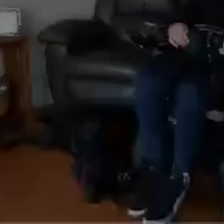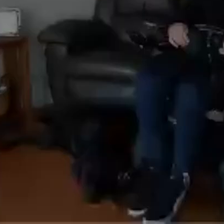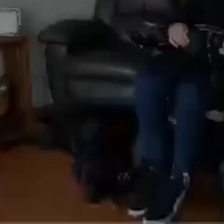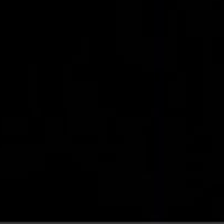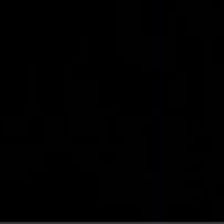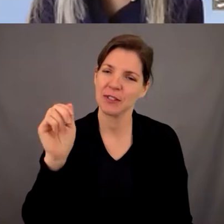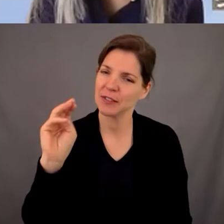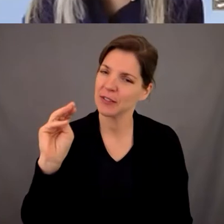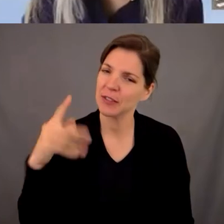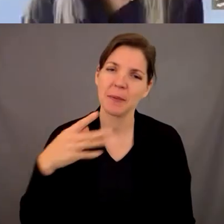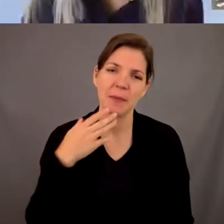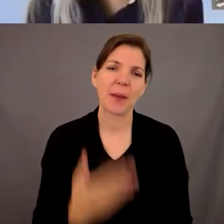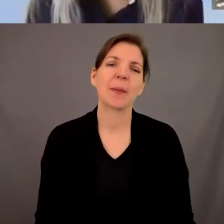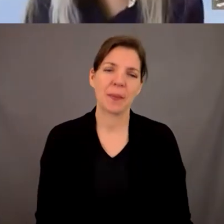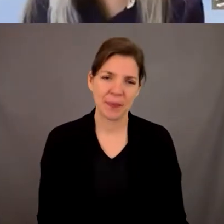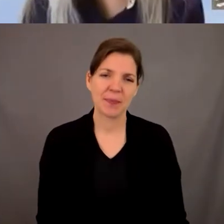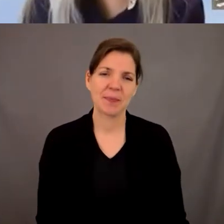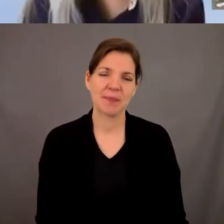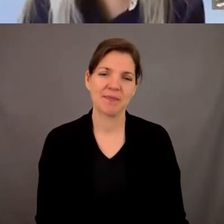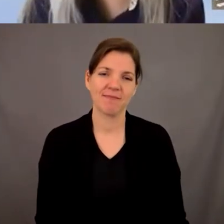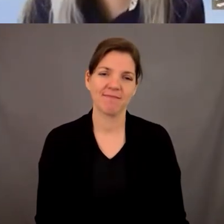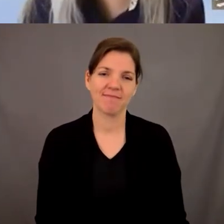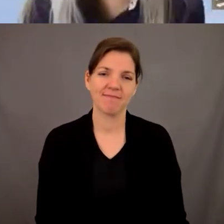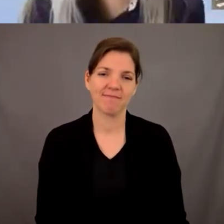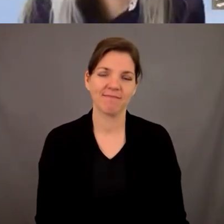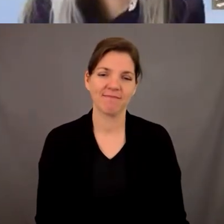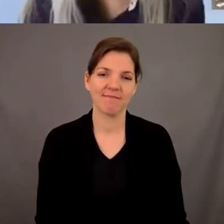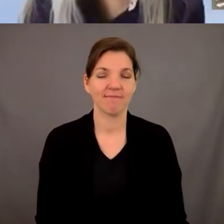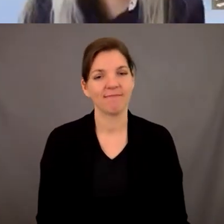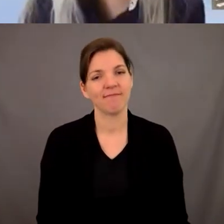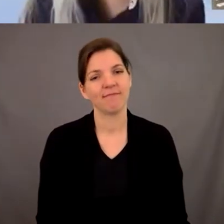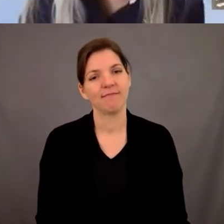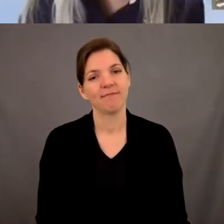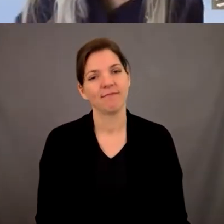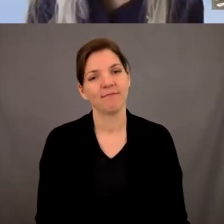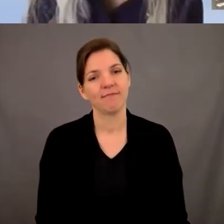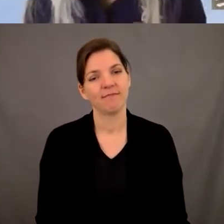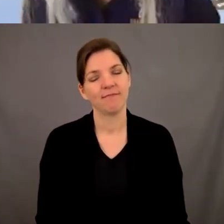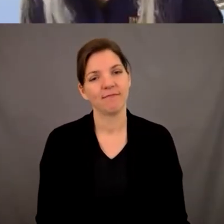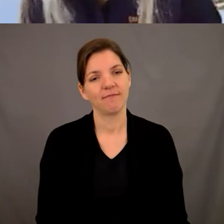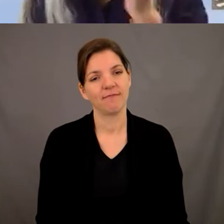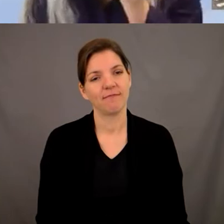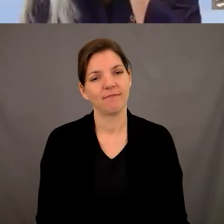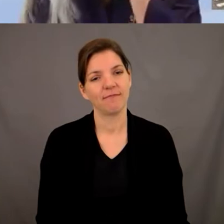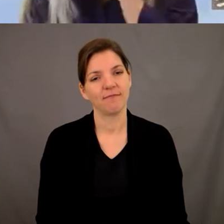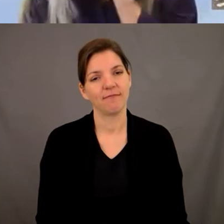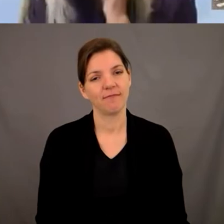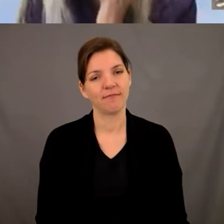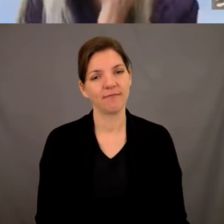um so i just